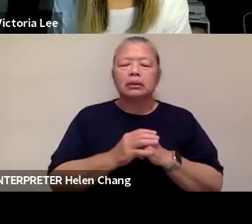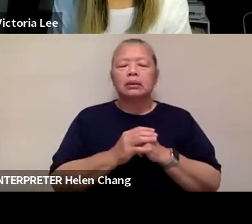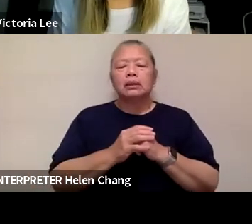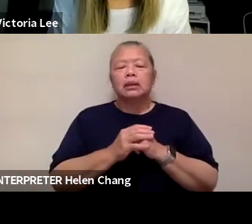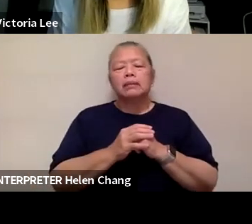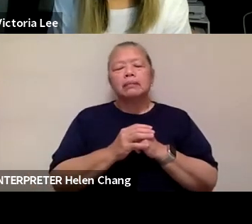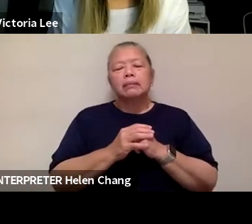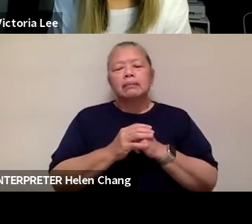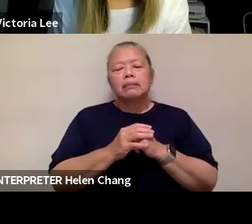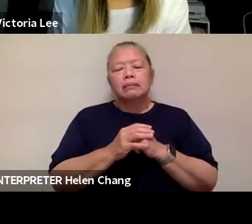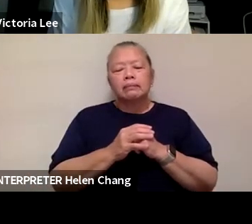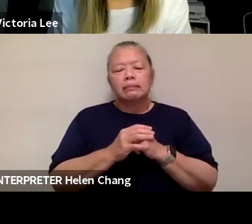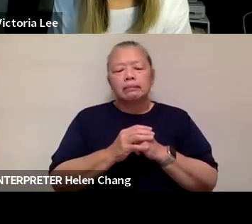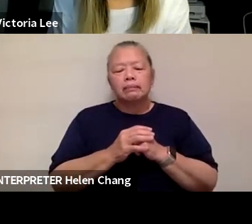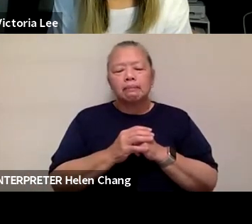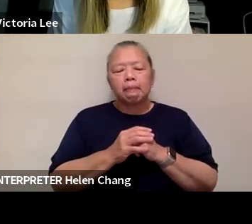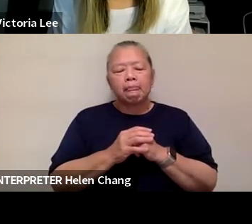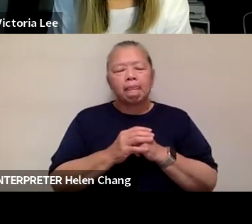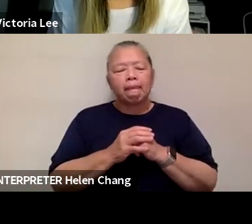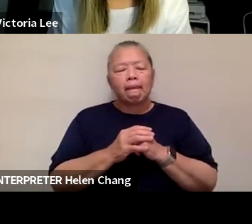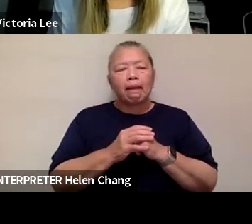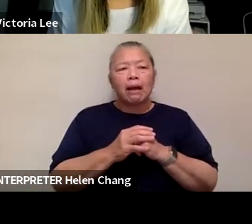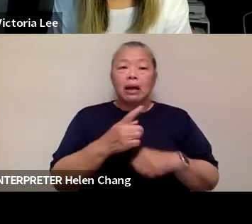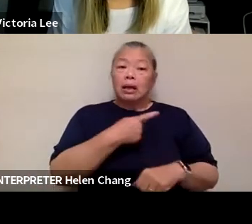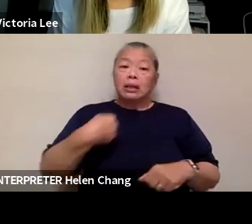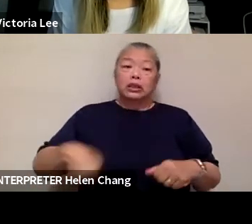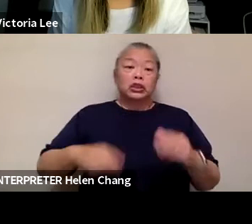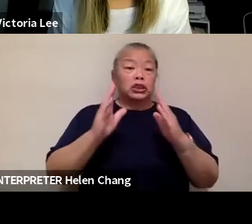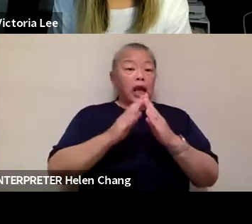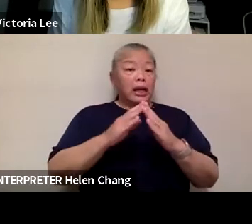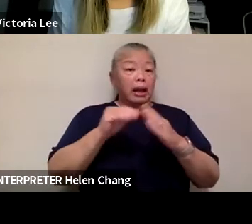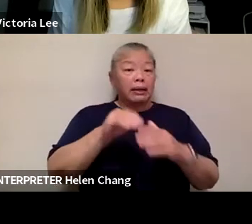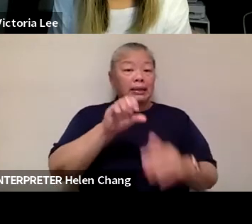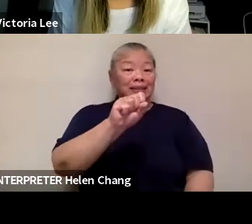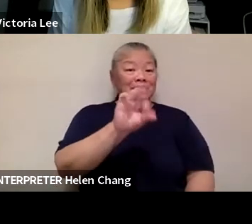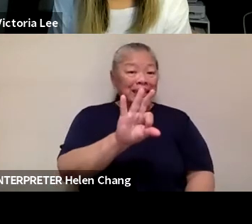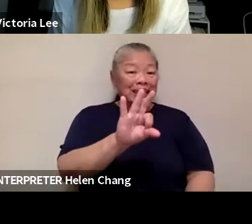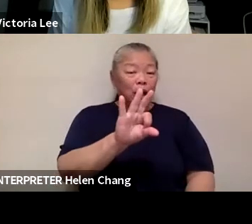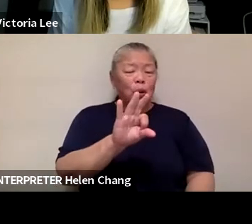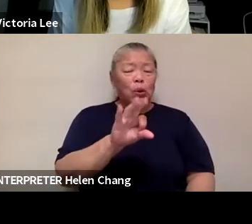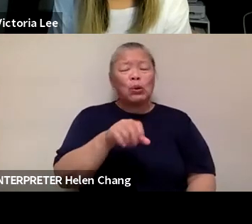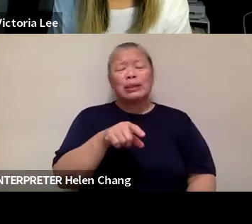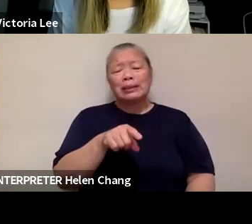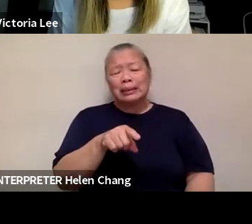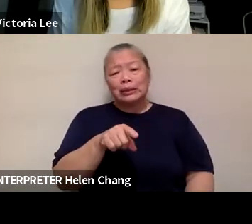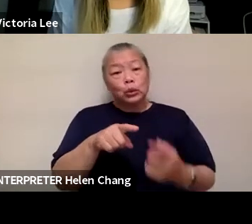Chinatown in San Francisco to me is really a community that is